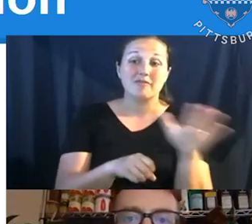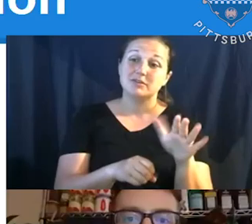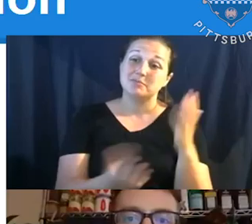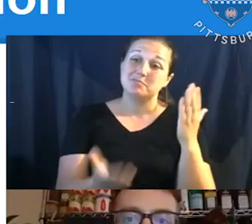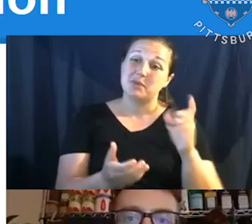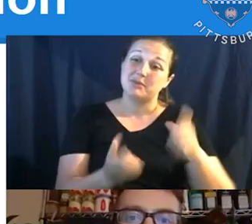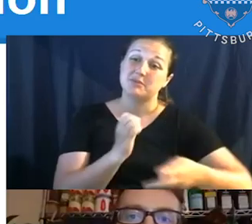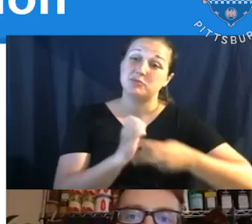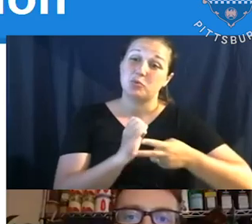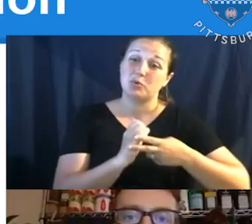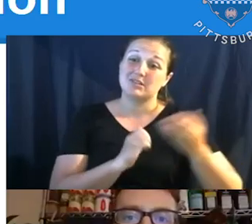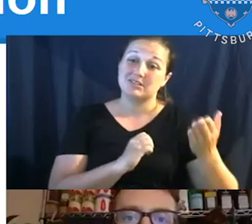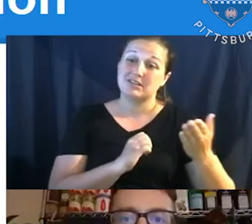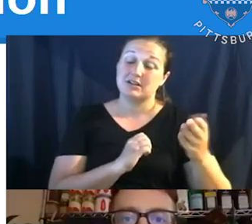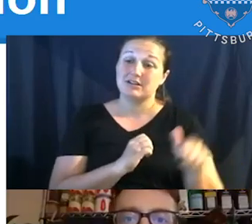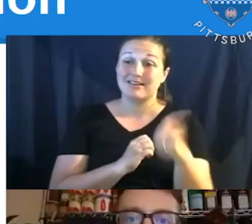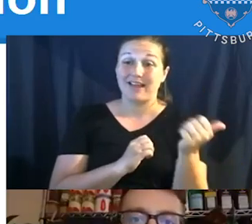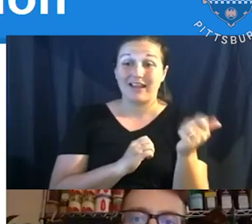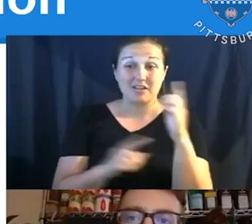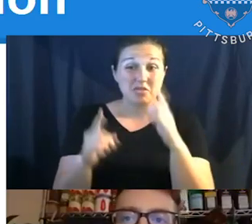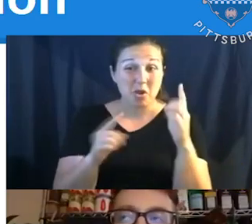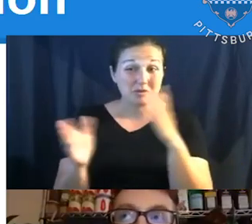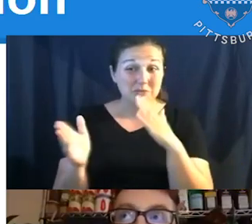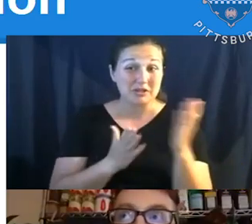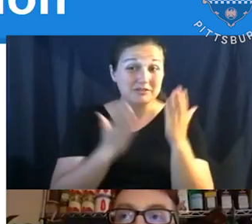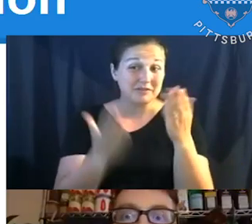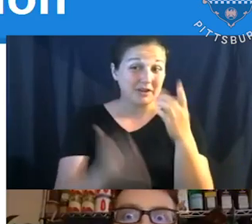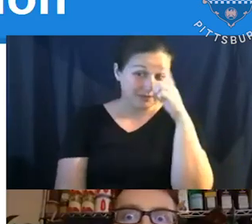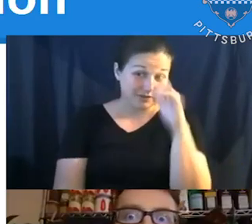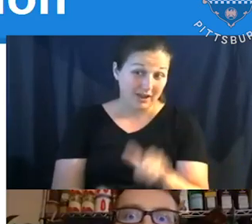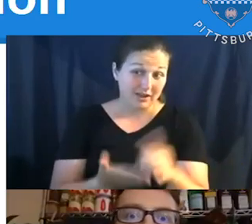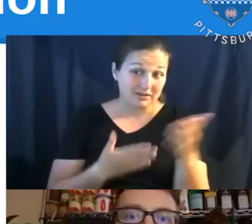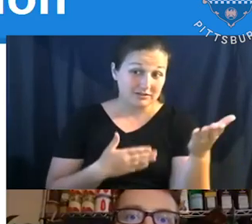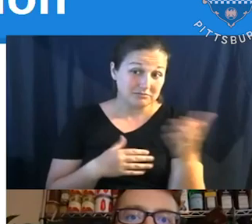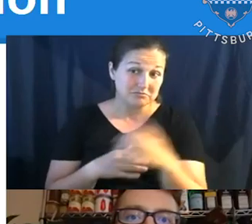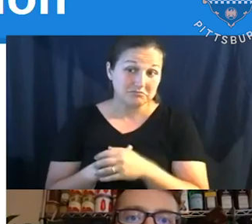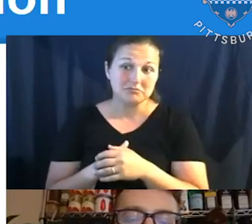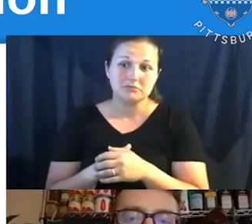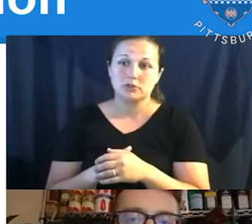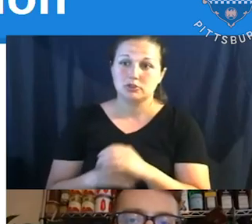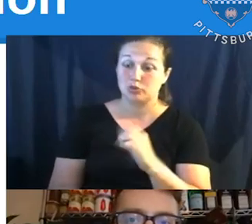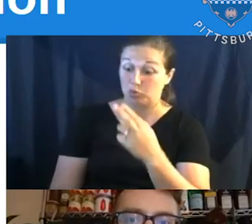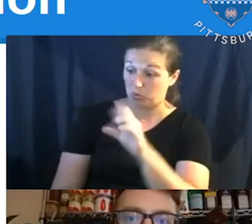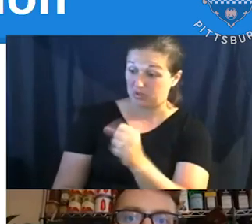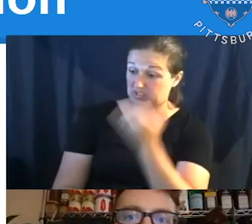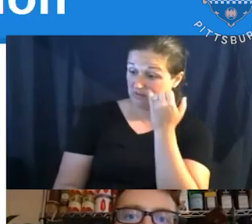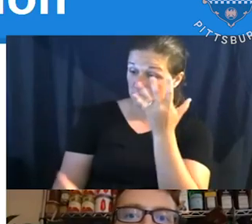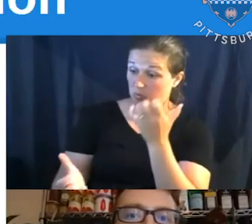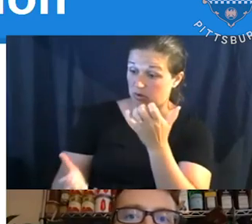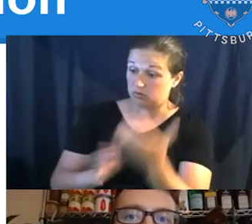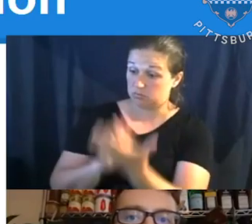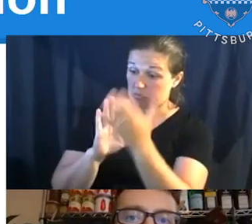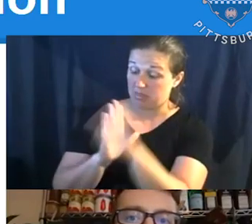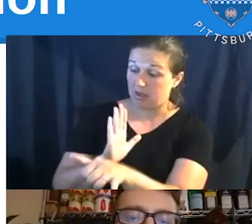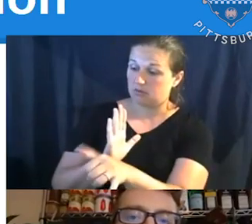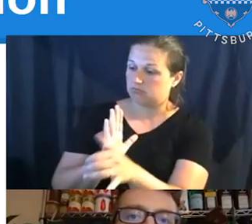Any existing thoughts, plans, advice for doing something like that? Um, Chris, I'll give you the opportunity if you want to talk specifically about that project, but I think